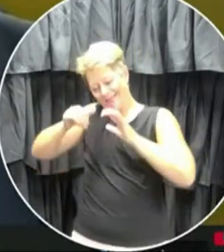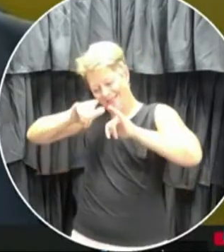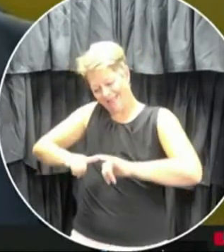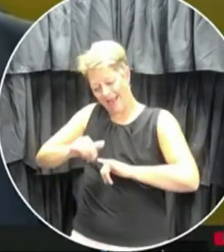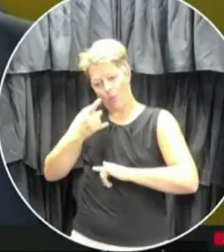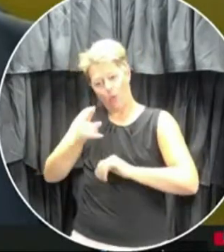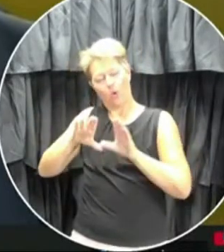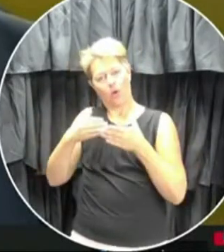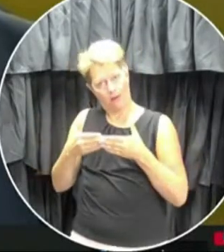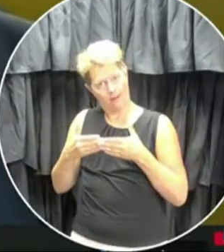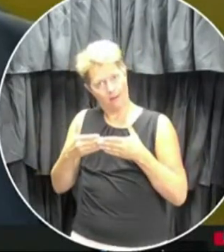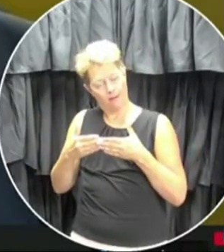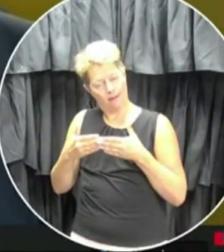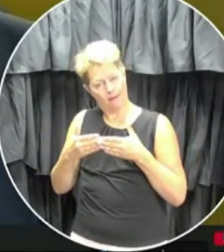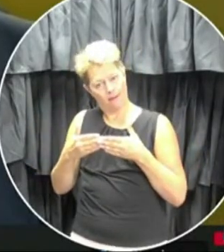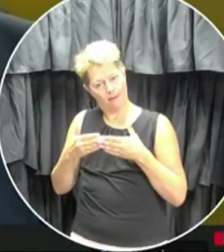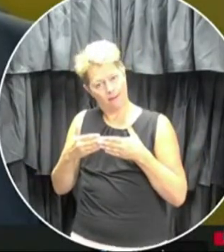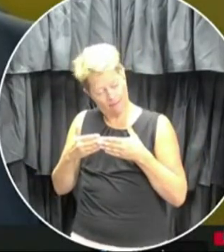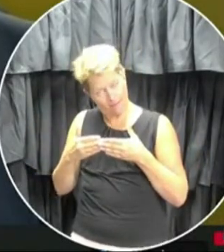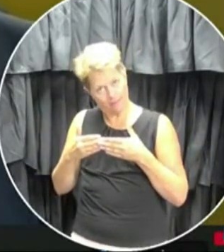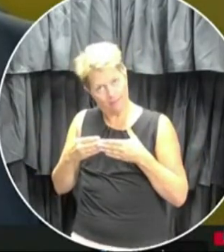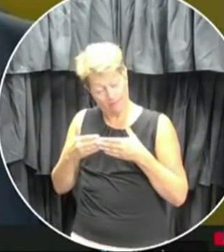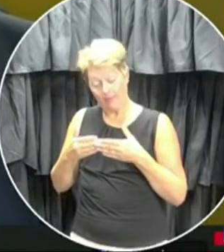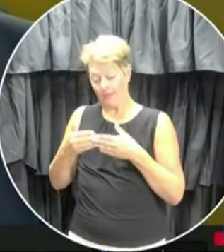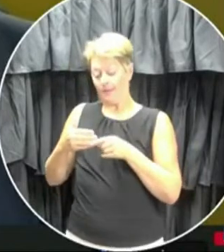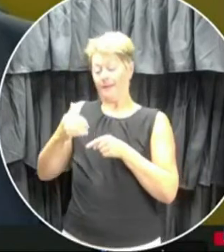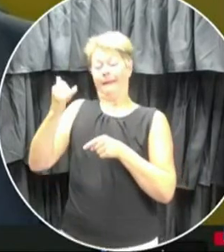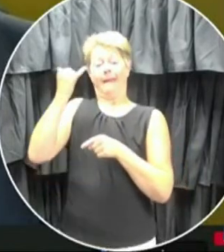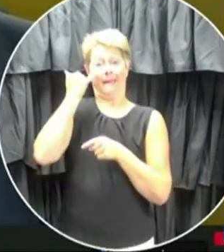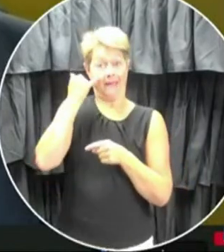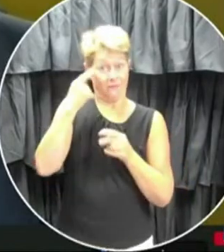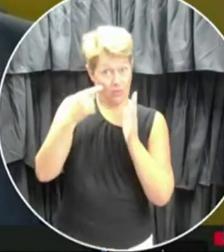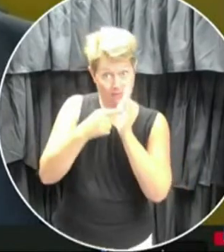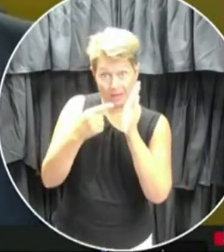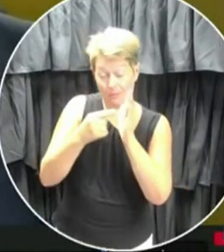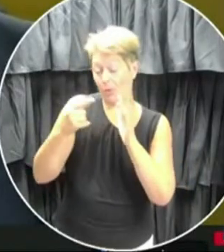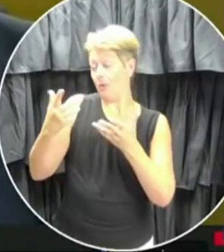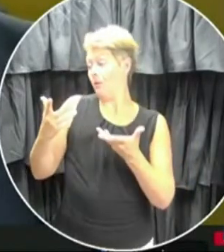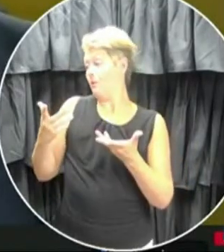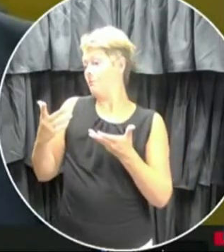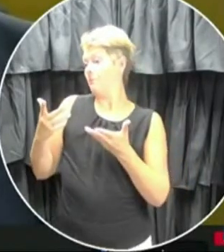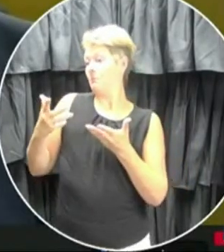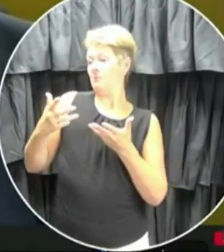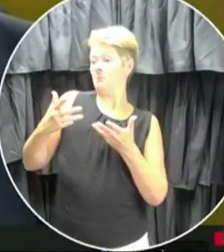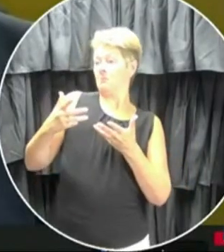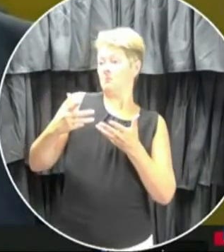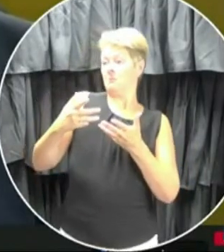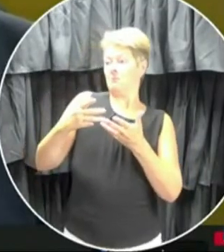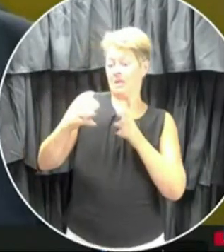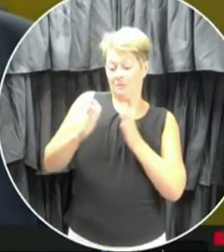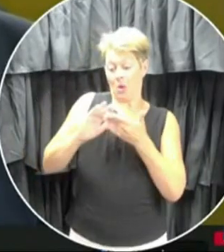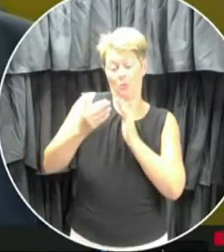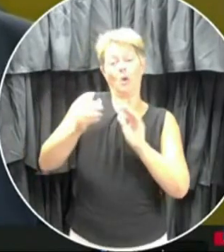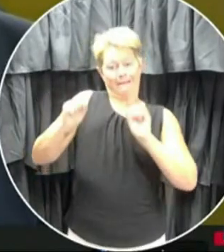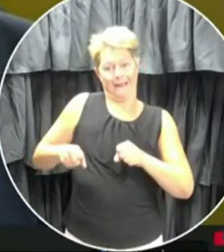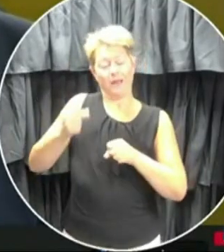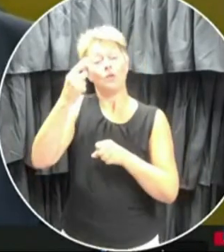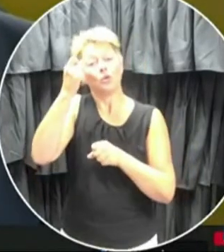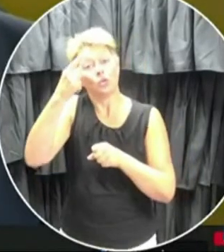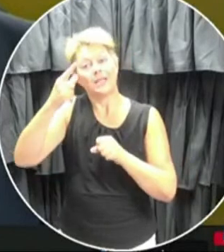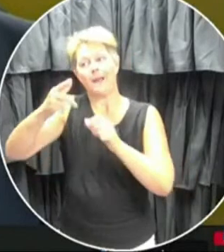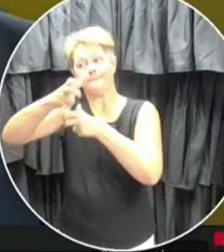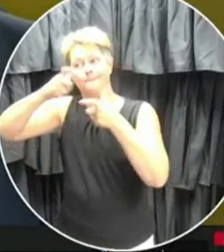have a class of students and at the end of that period, they could be going in five or six different directions to different periods of instruction. So